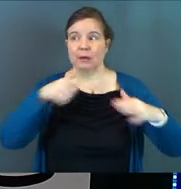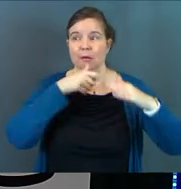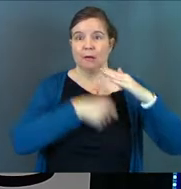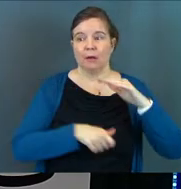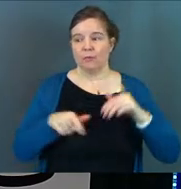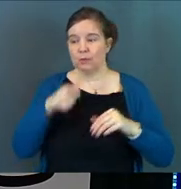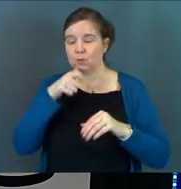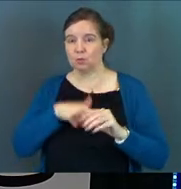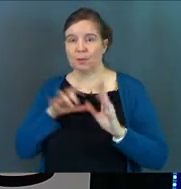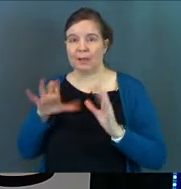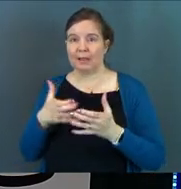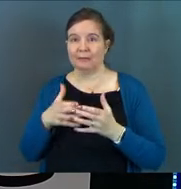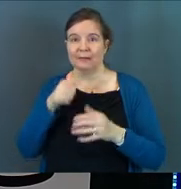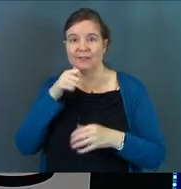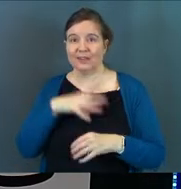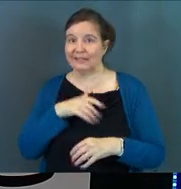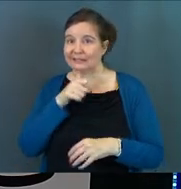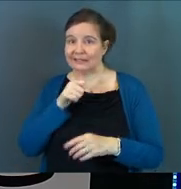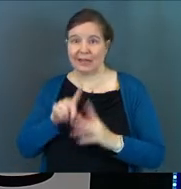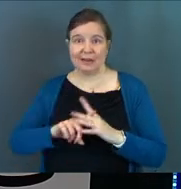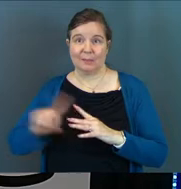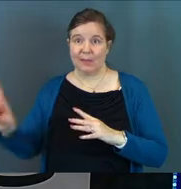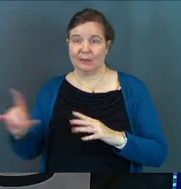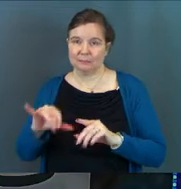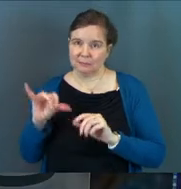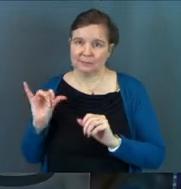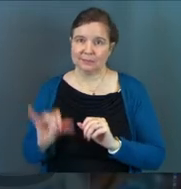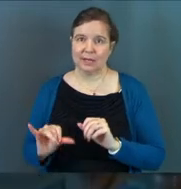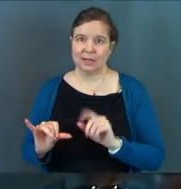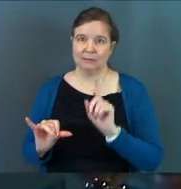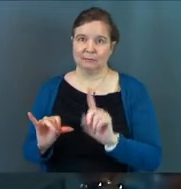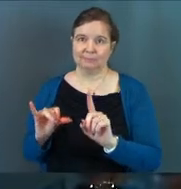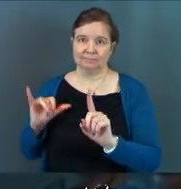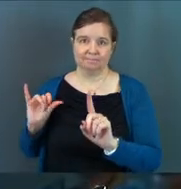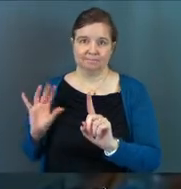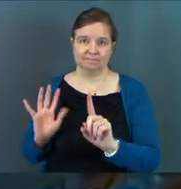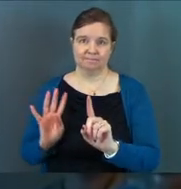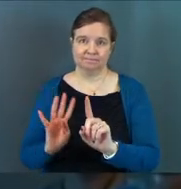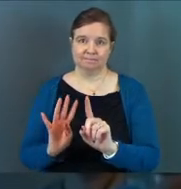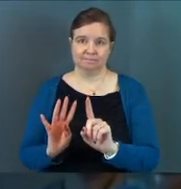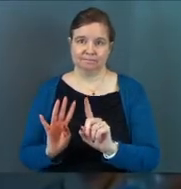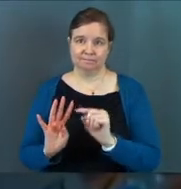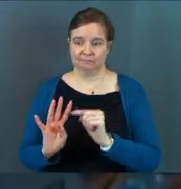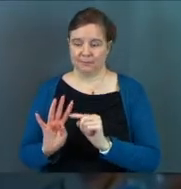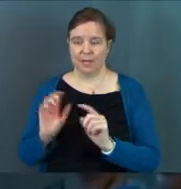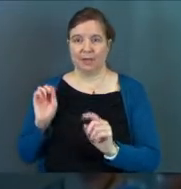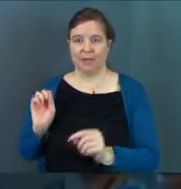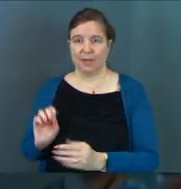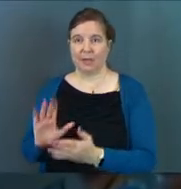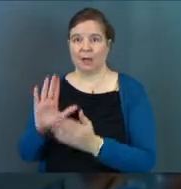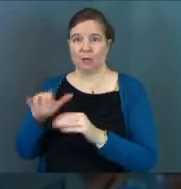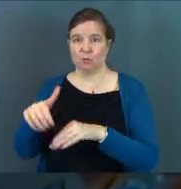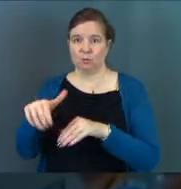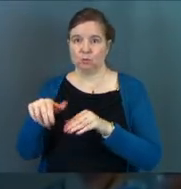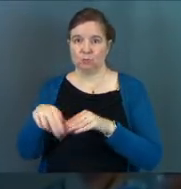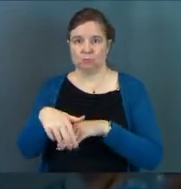this group of ladies did not abandon Jesus. They stayed with him and they come to the tomb very early in